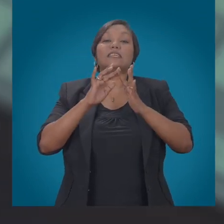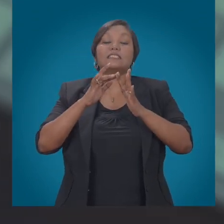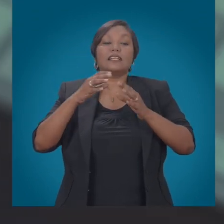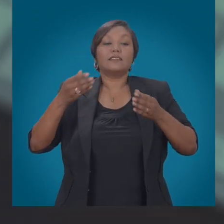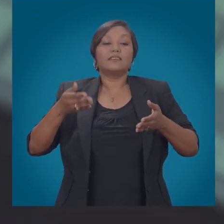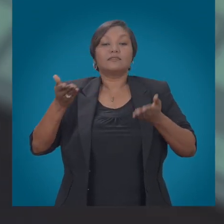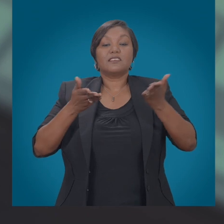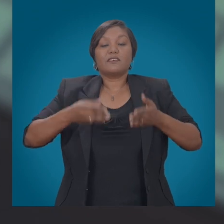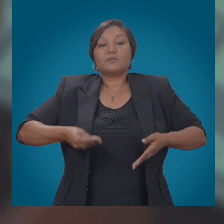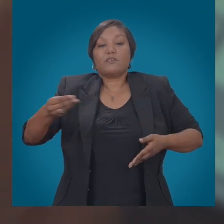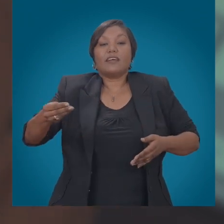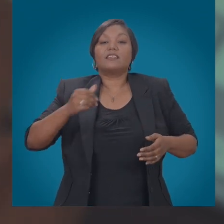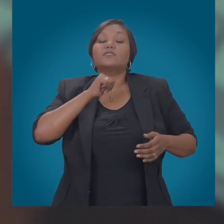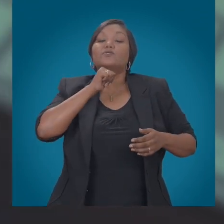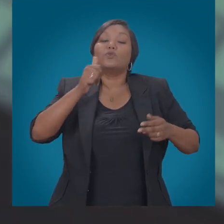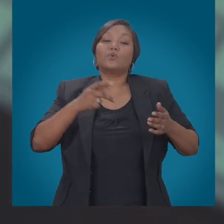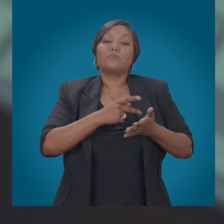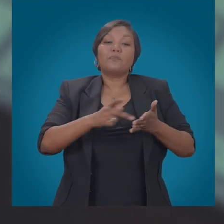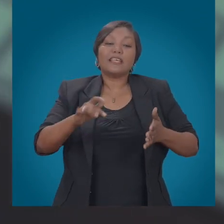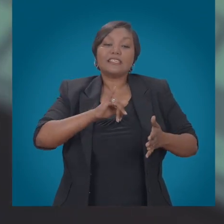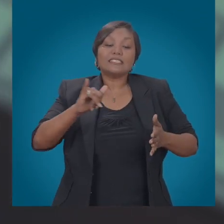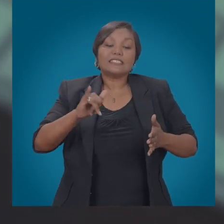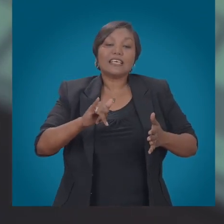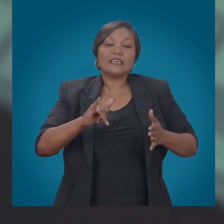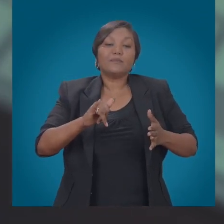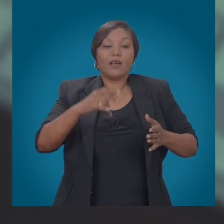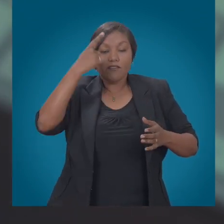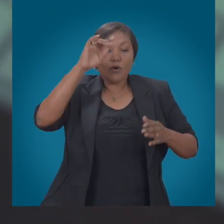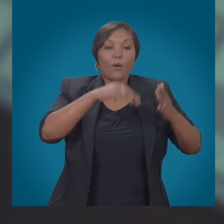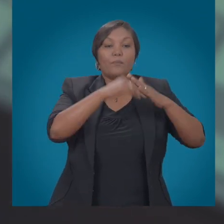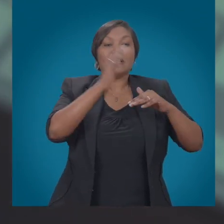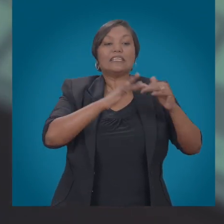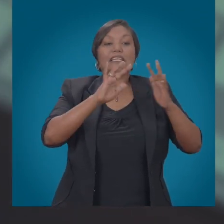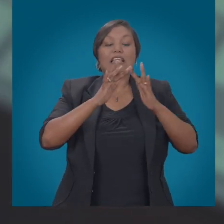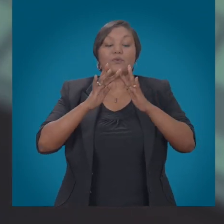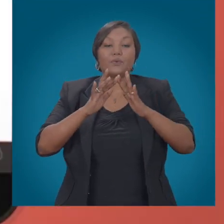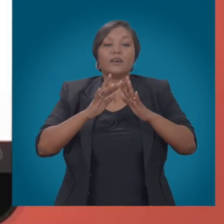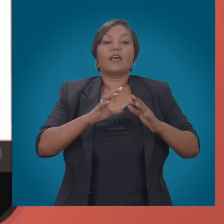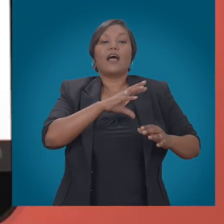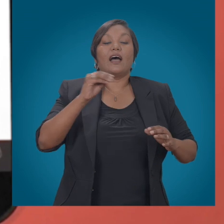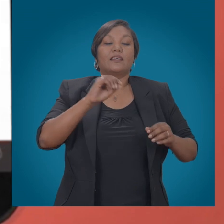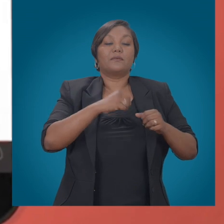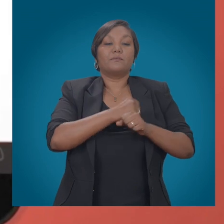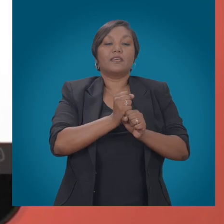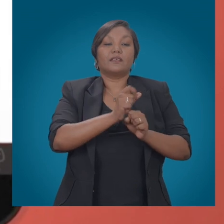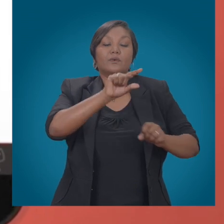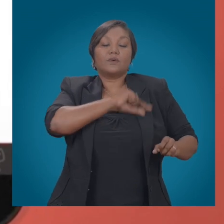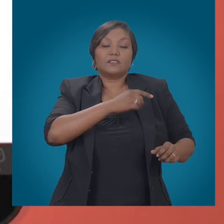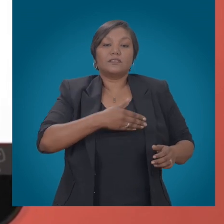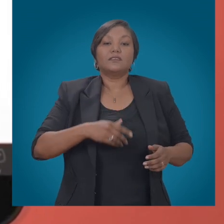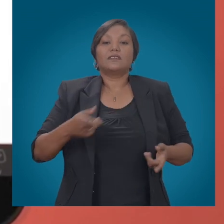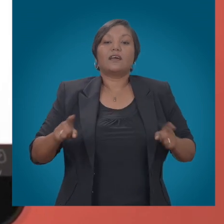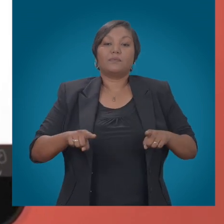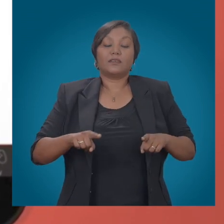same infrastructure costs and regulatory obligations but lure their customers away leading to falling revenues. OTT providers for